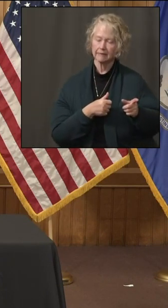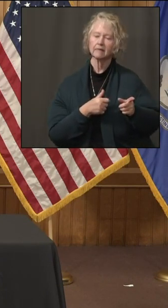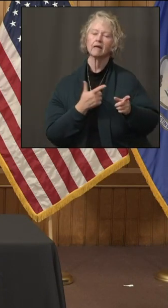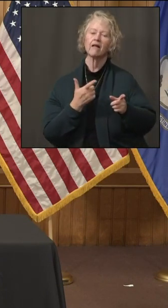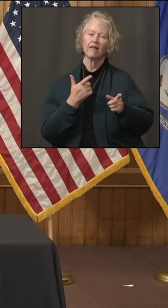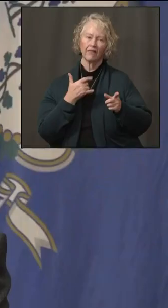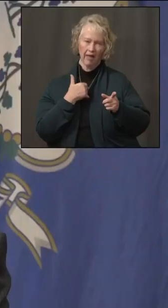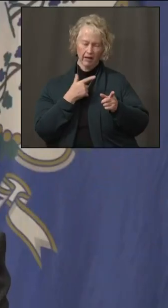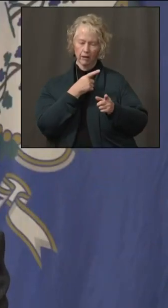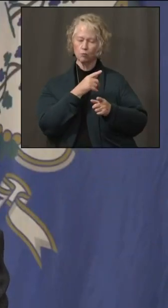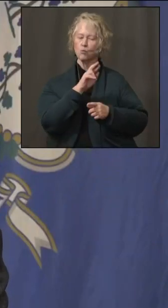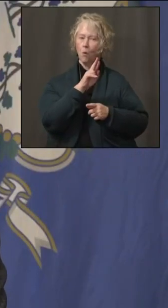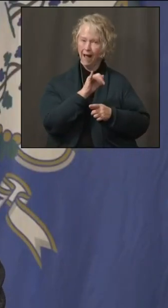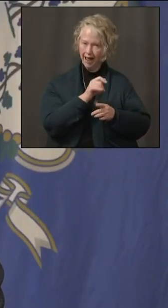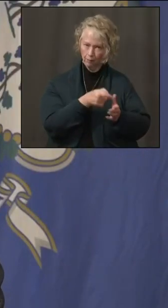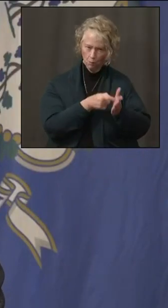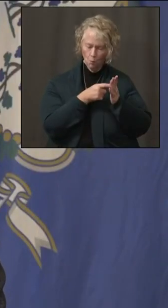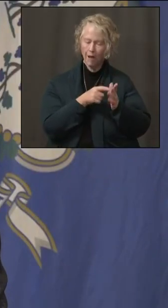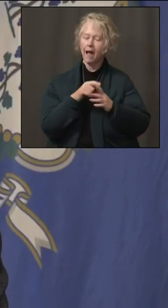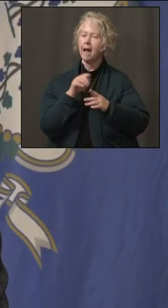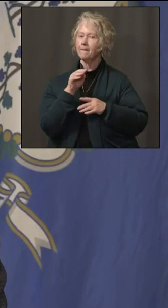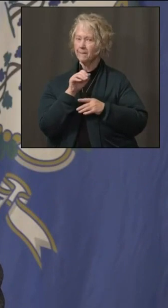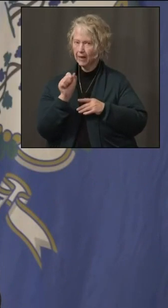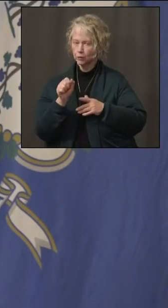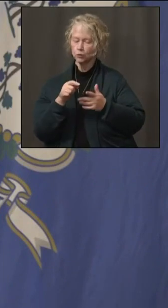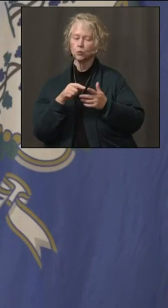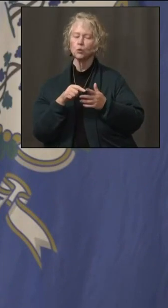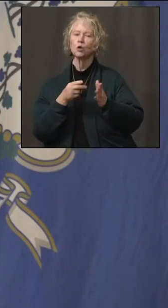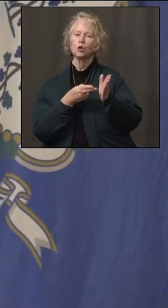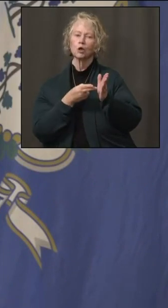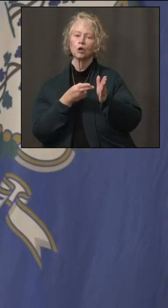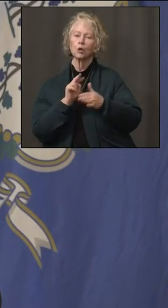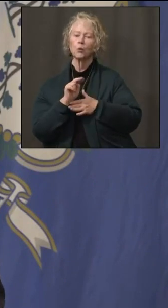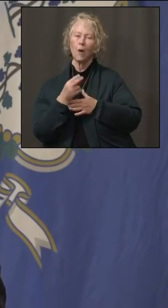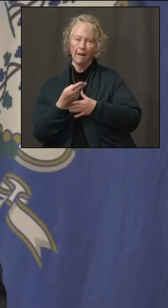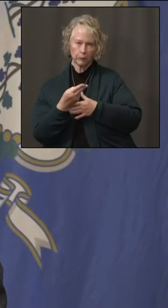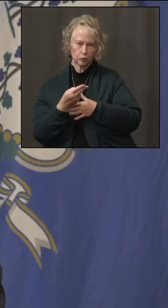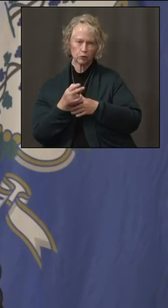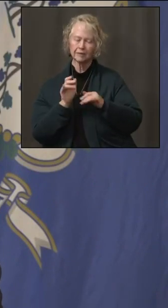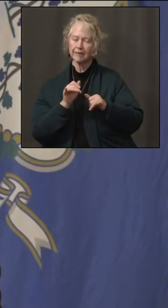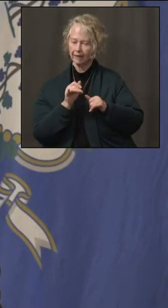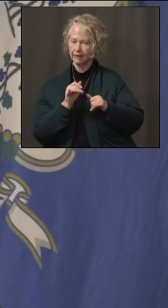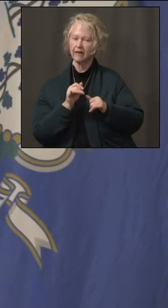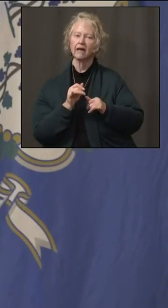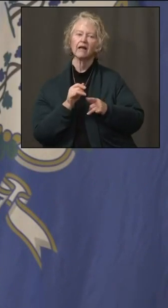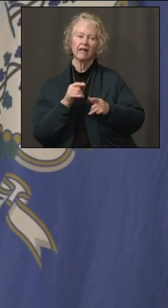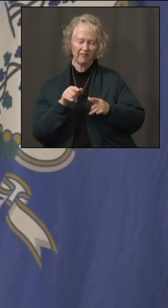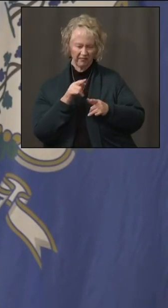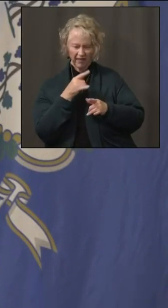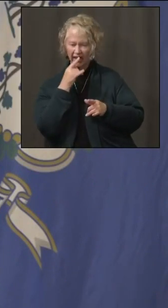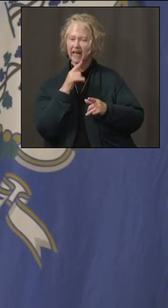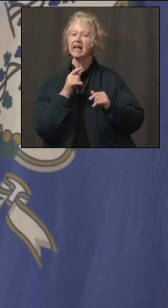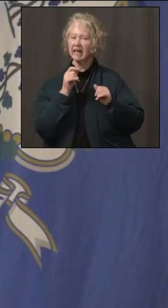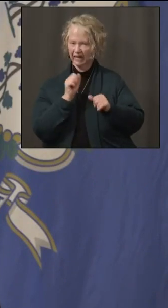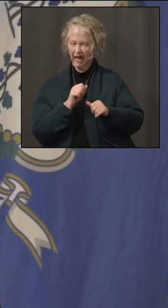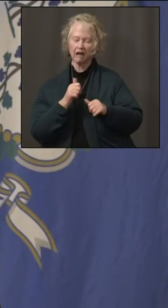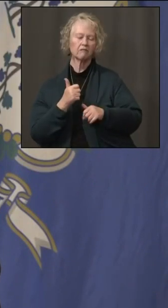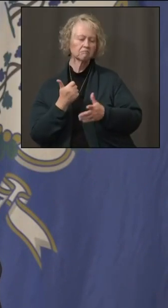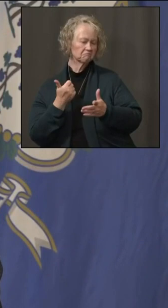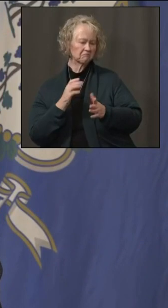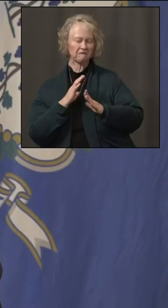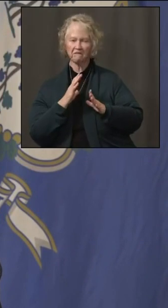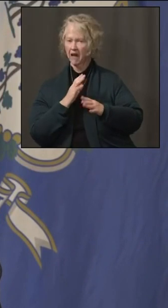association. Rhode Island's doing this. Massachusetts, New Hampshire has been doing this. We're finding that the kids are able to make that work okay.